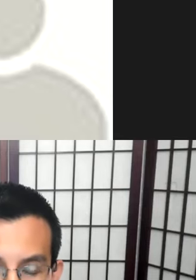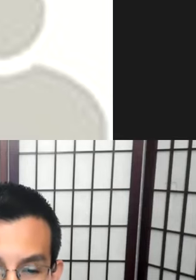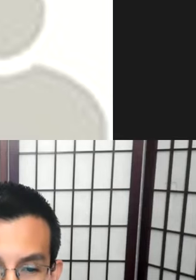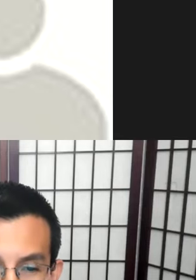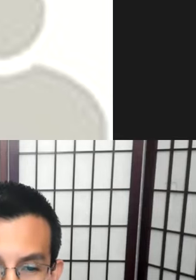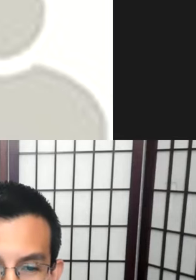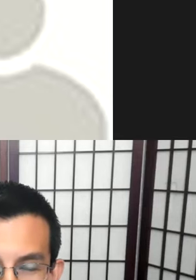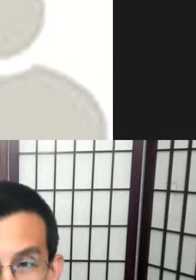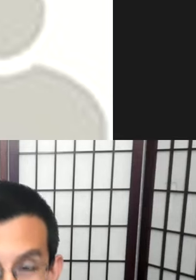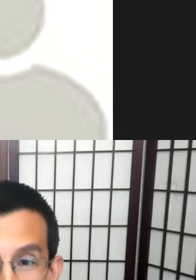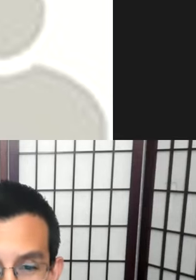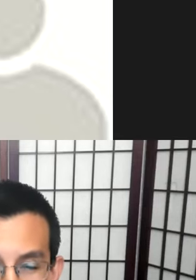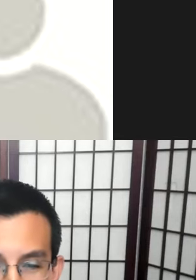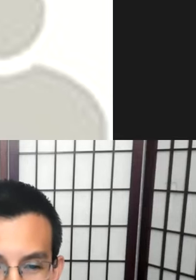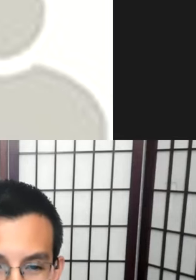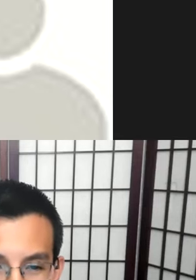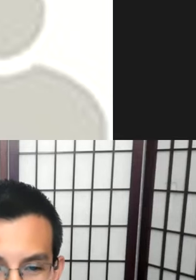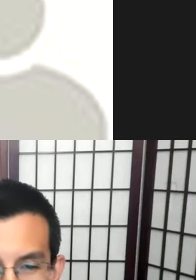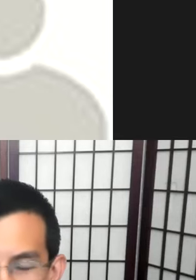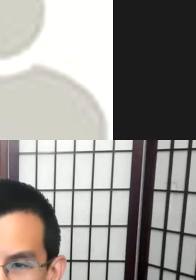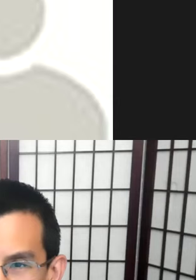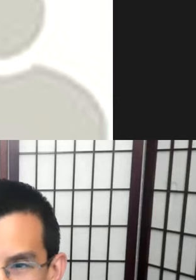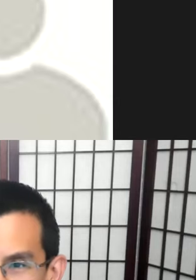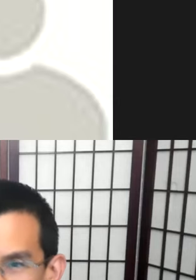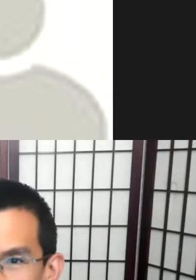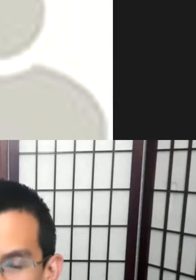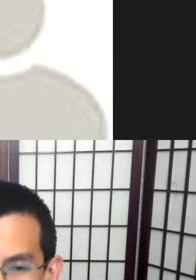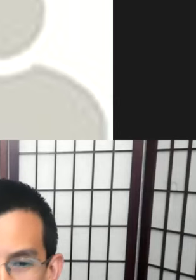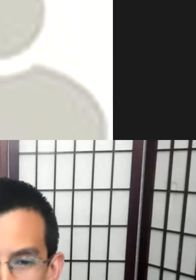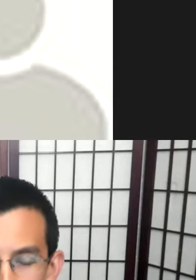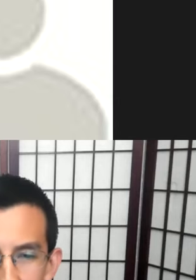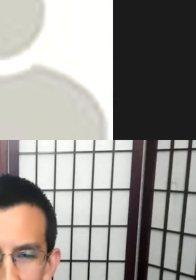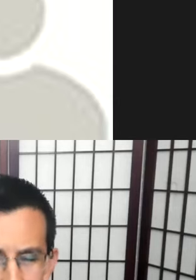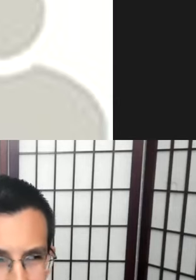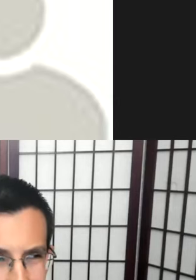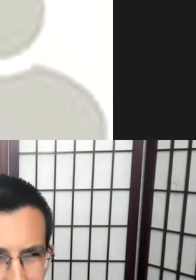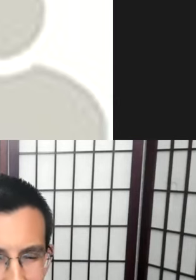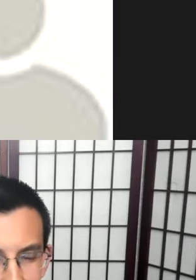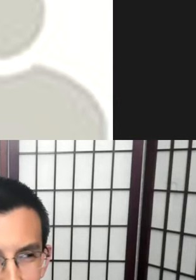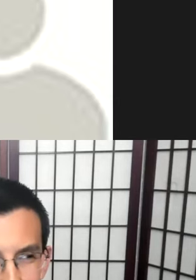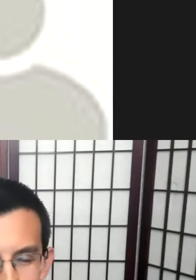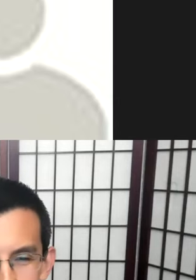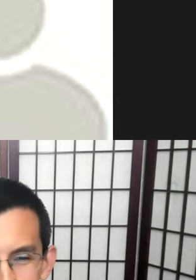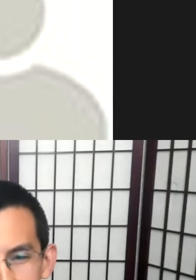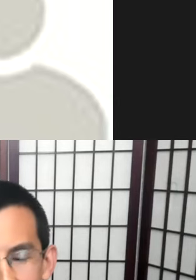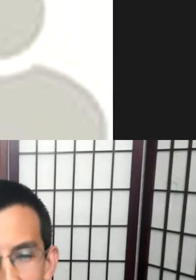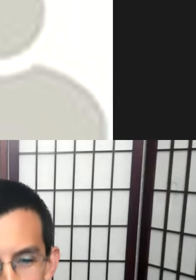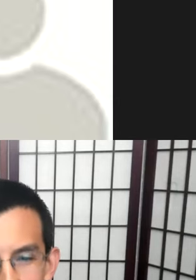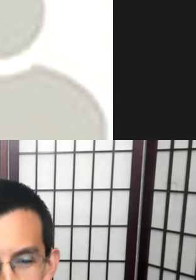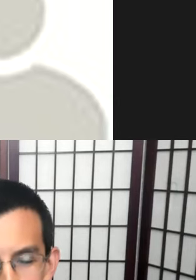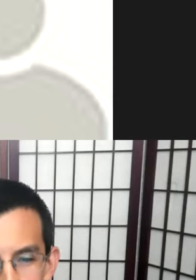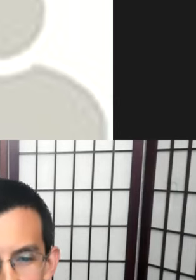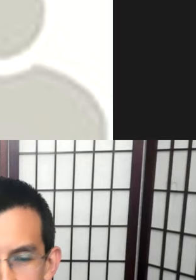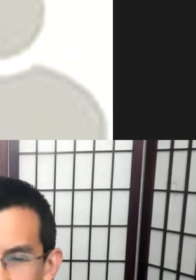that in some communities, you know, payment of that kind, exchange of money is just not an appropriate way to do, or it gets a bad